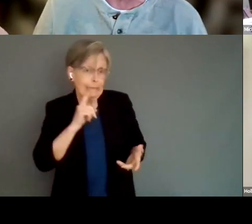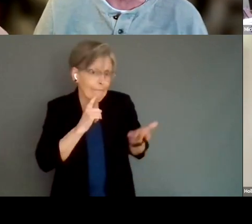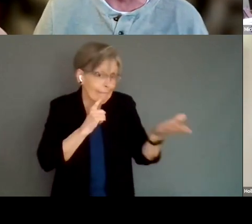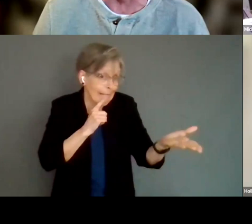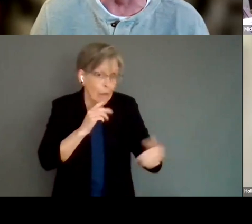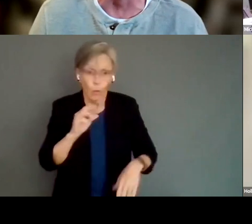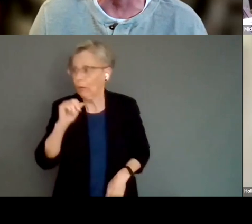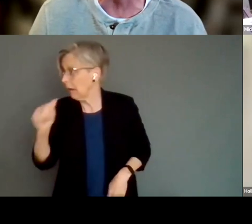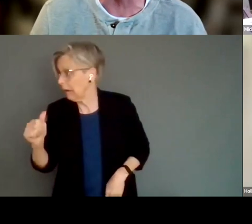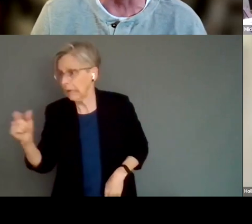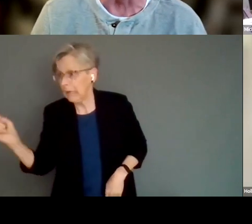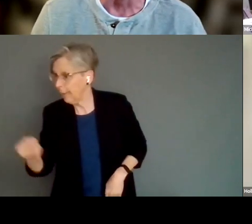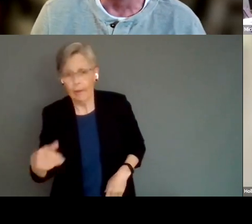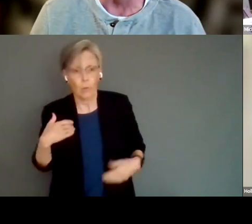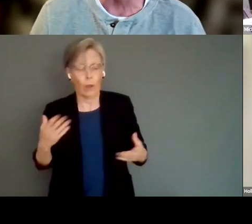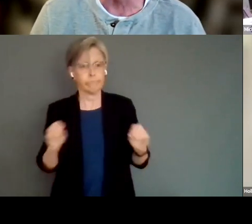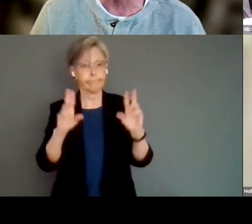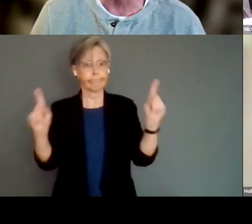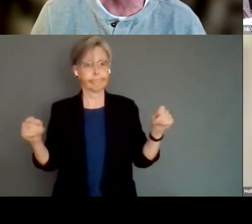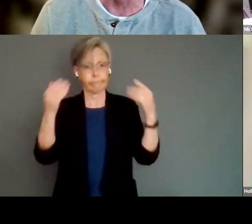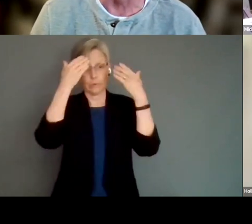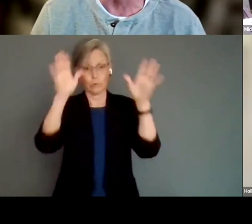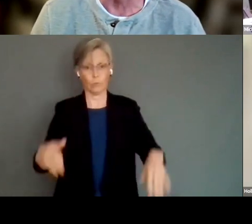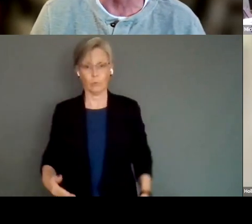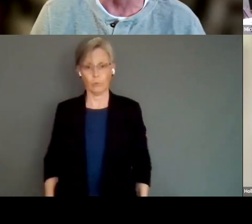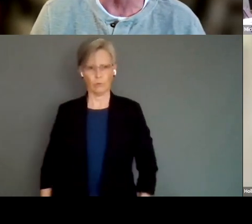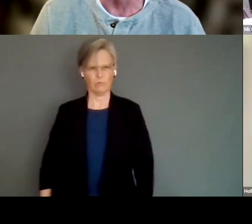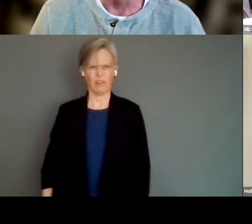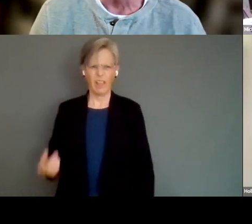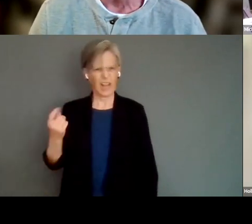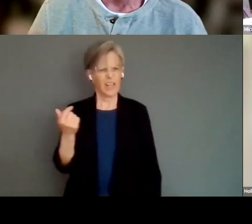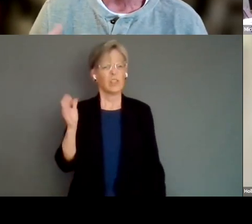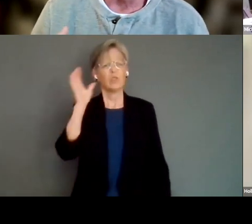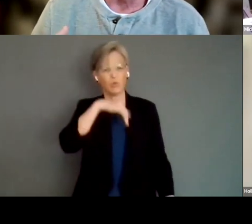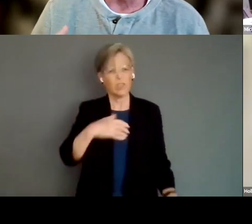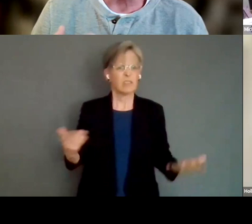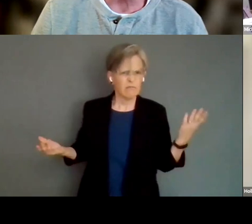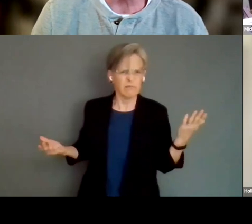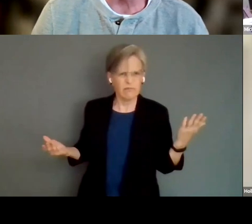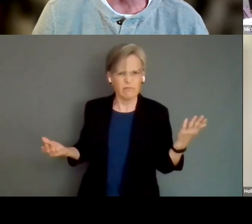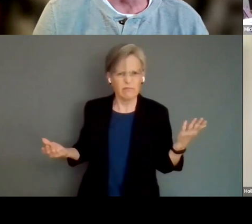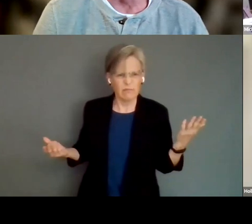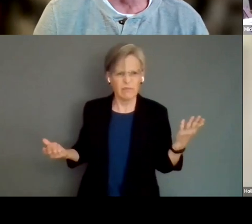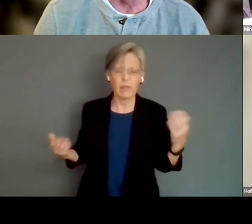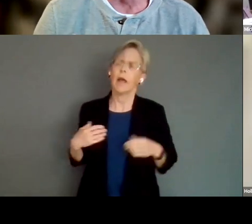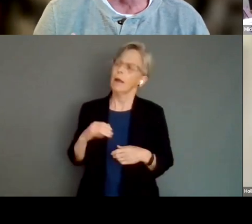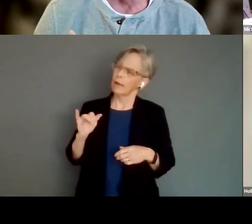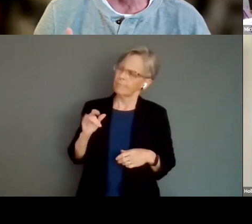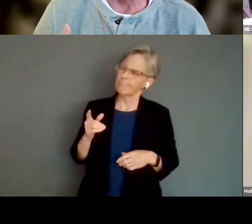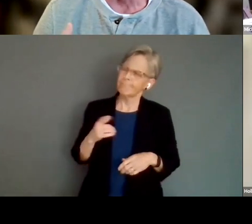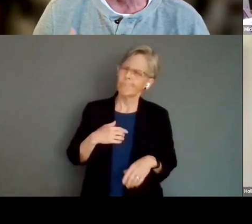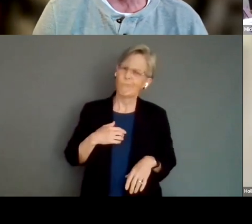was coming to the show. I thought it was very, very strange. So I can really see the point of the